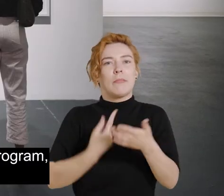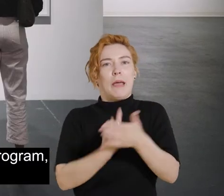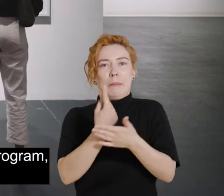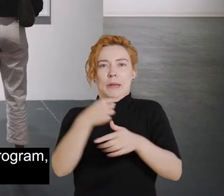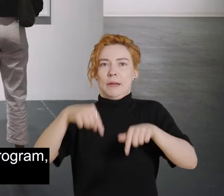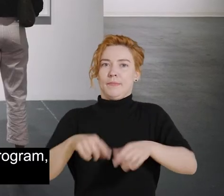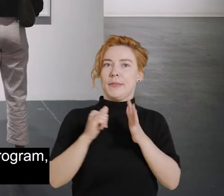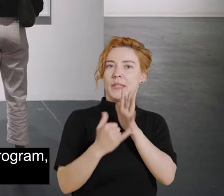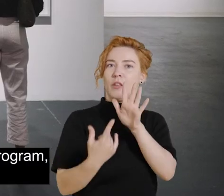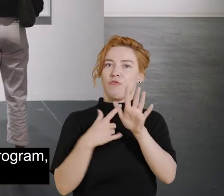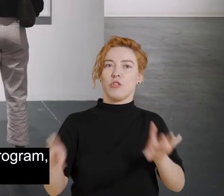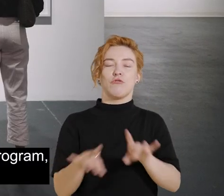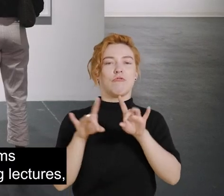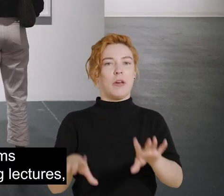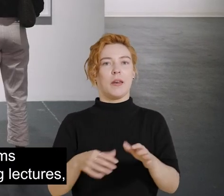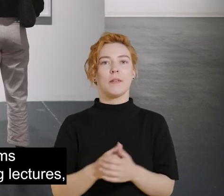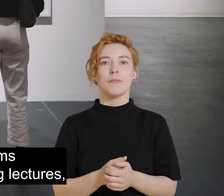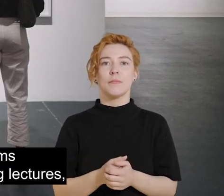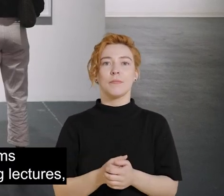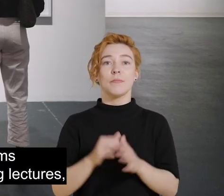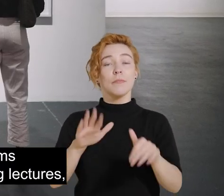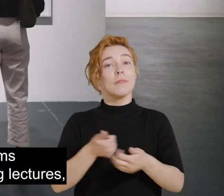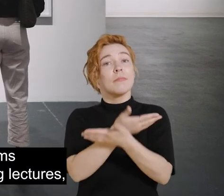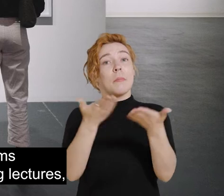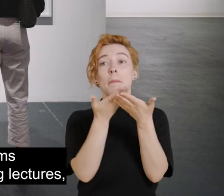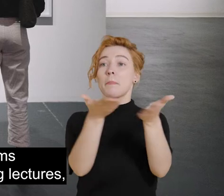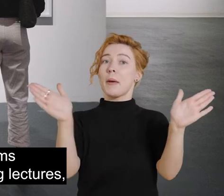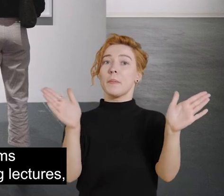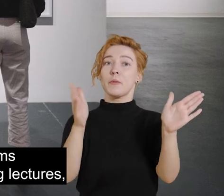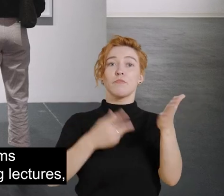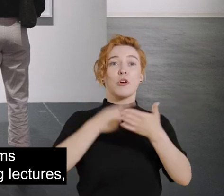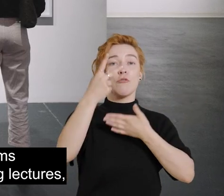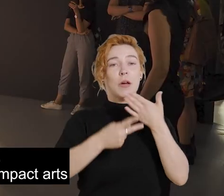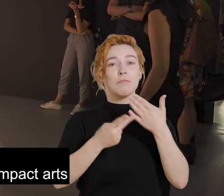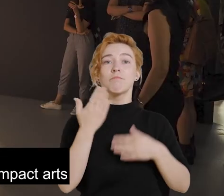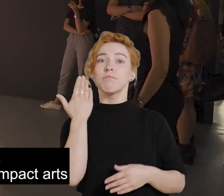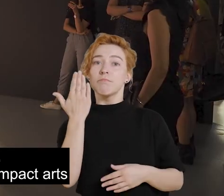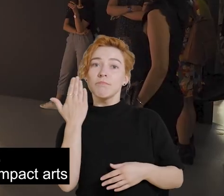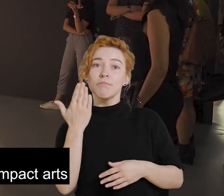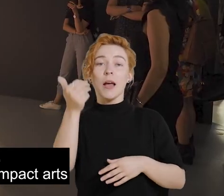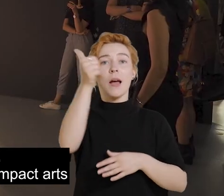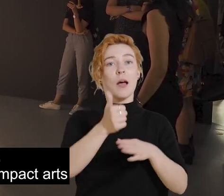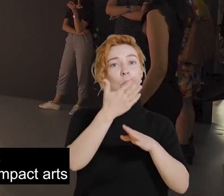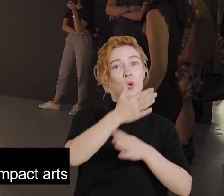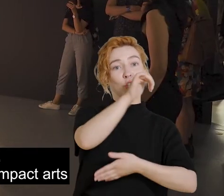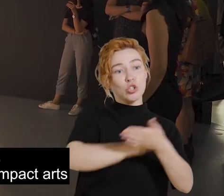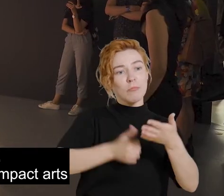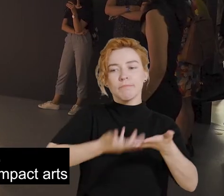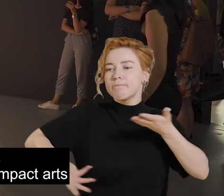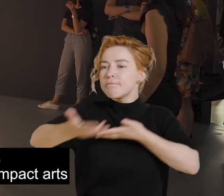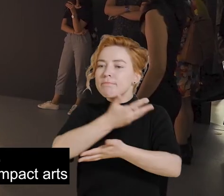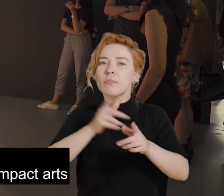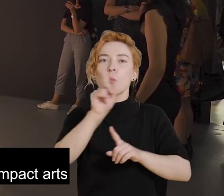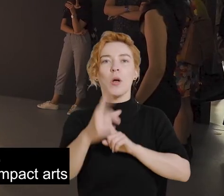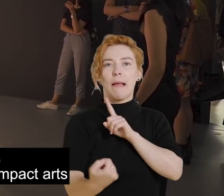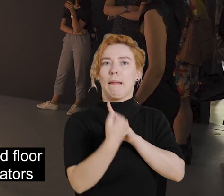Alongside their exhibition program, they offer a broad range of public programs that include thought-provoking lectures, artist-led workshops, public dialogues on